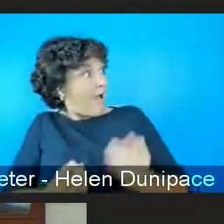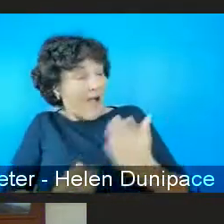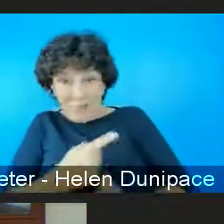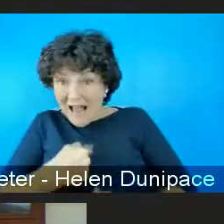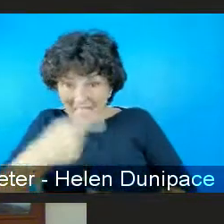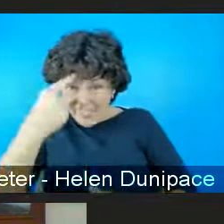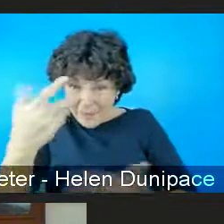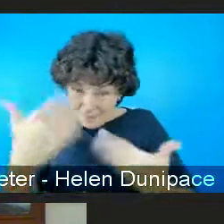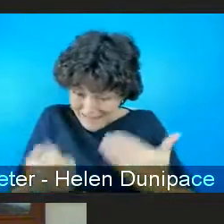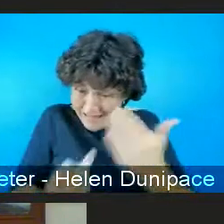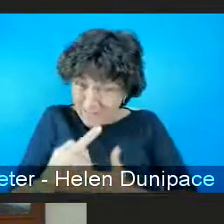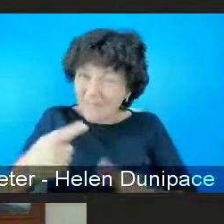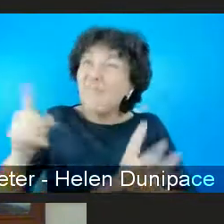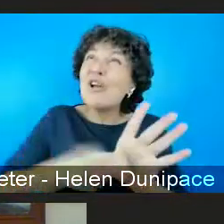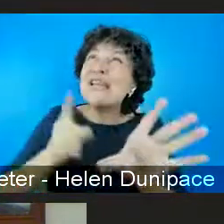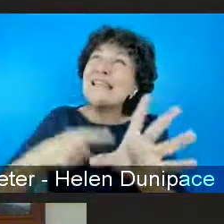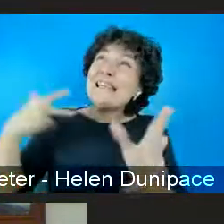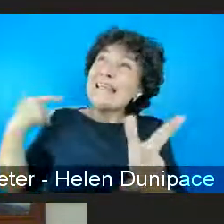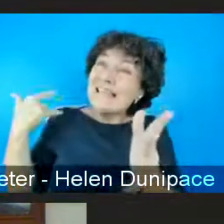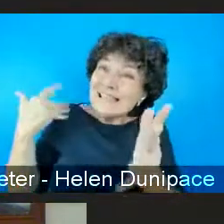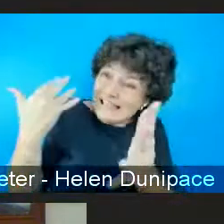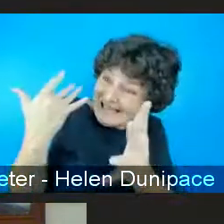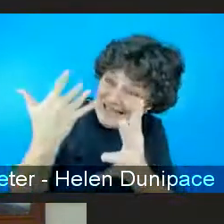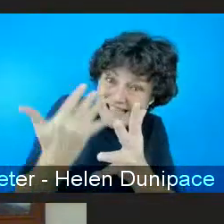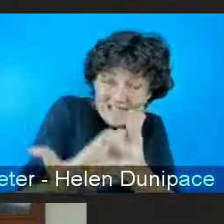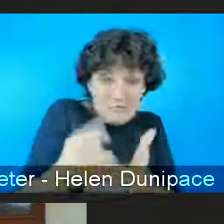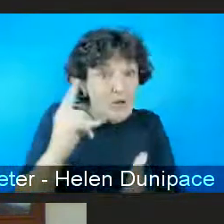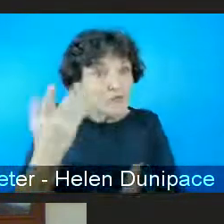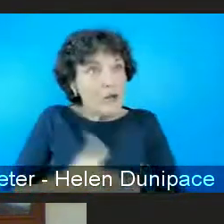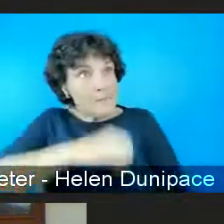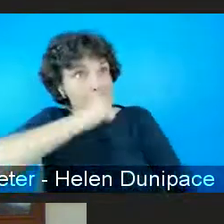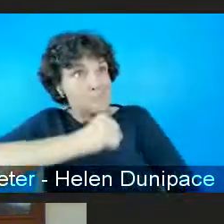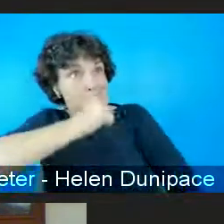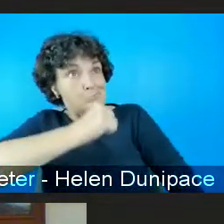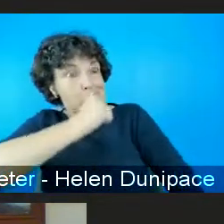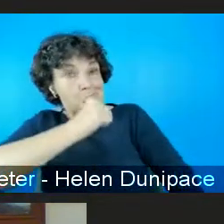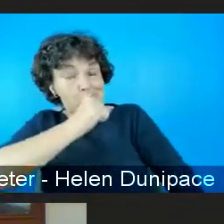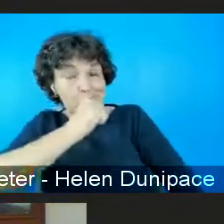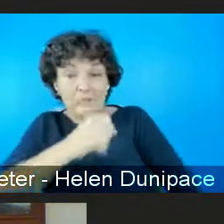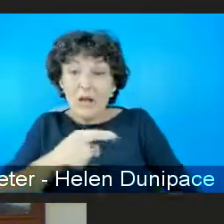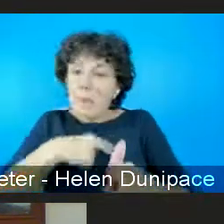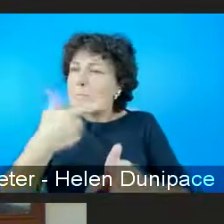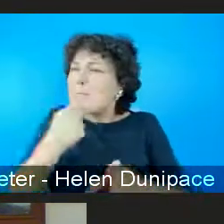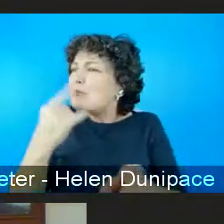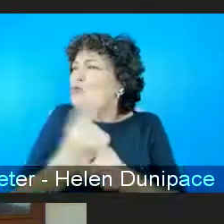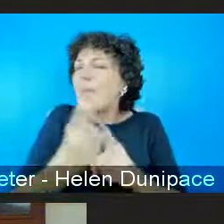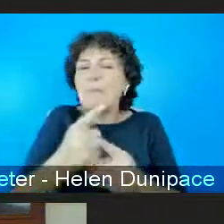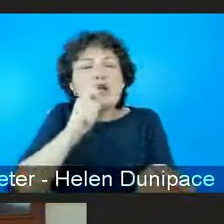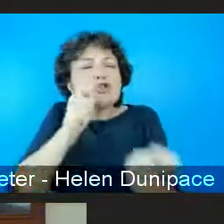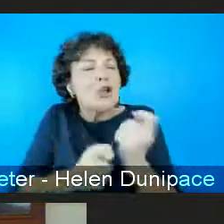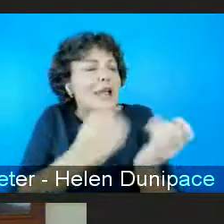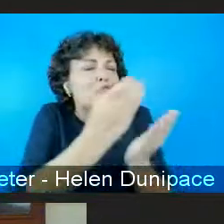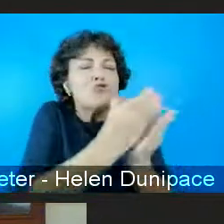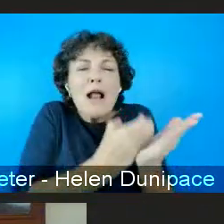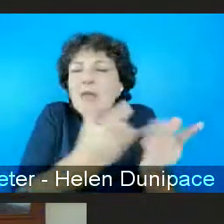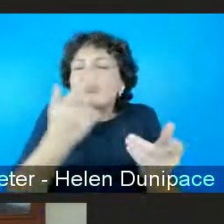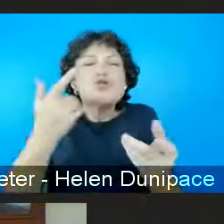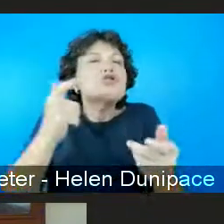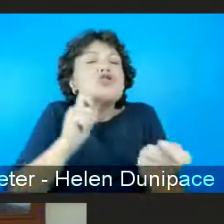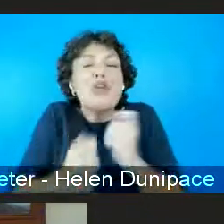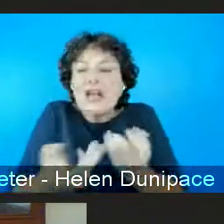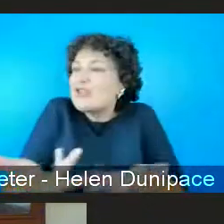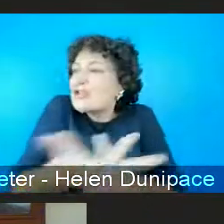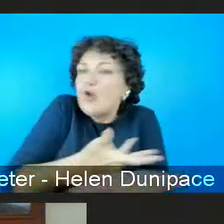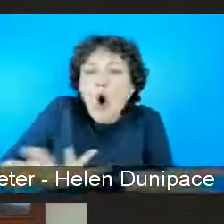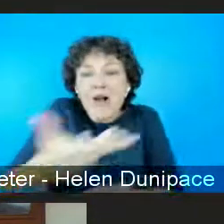talk about um changing the curriculum so that we have you know respect and healthy relationships and all that stuff they